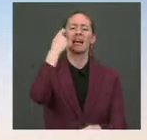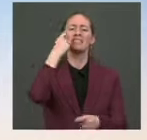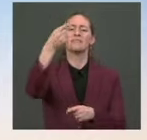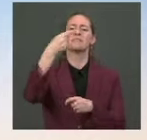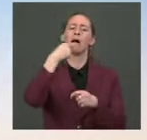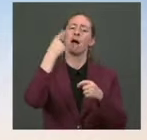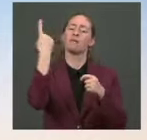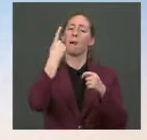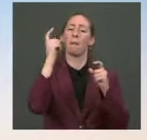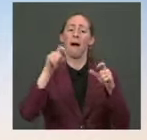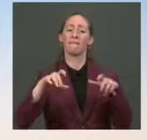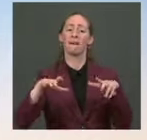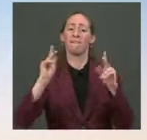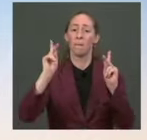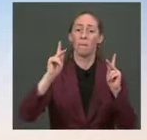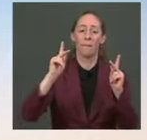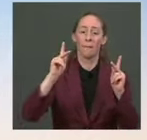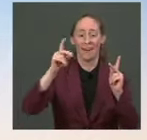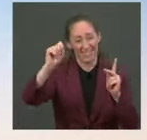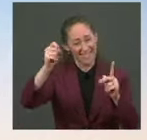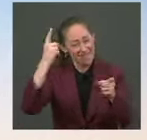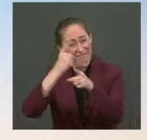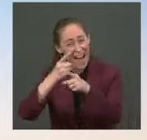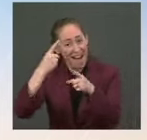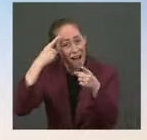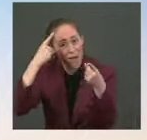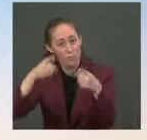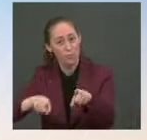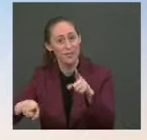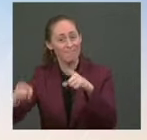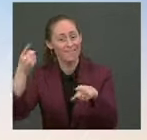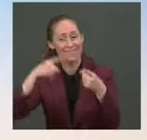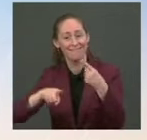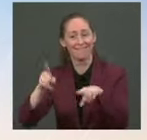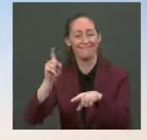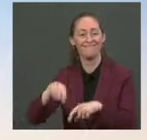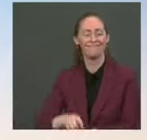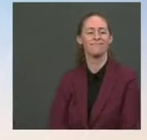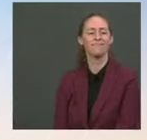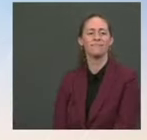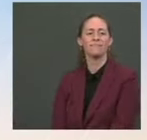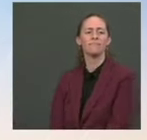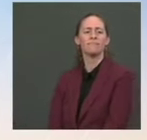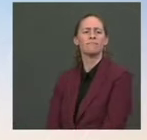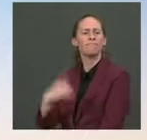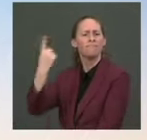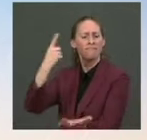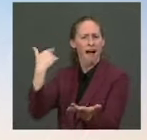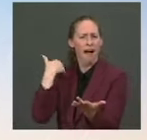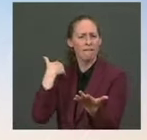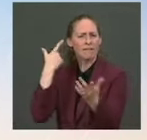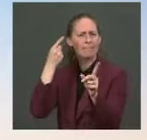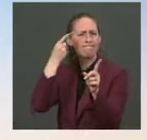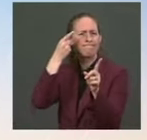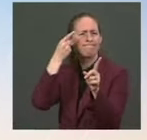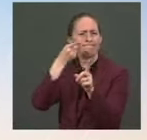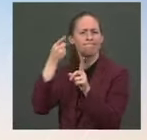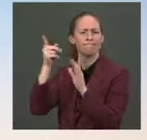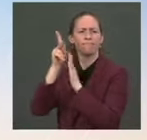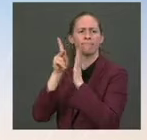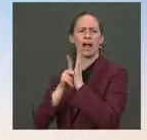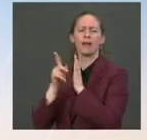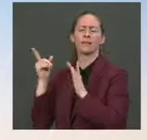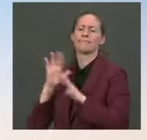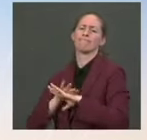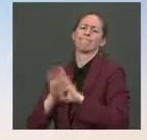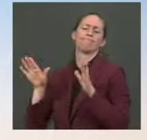a compromise. The Press Does the President have any specific policy red lines on the reconciliation bill